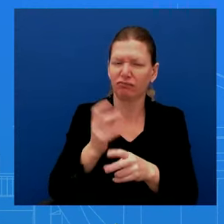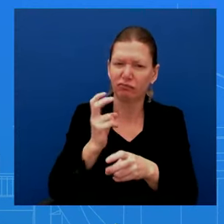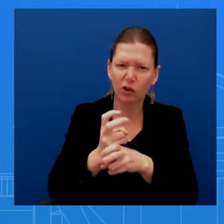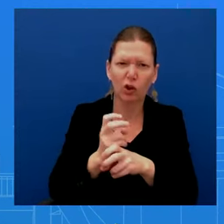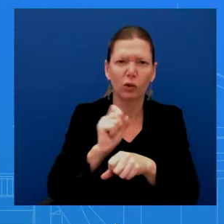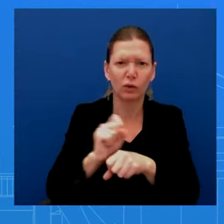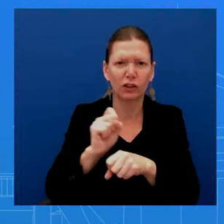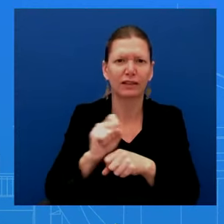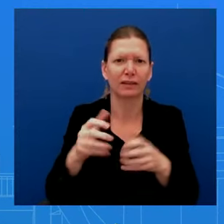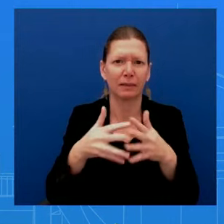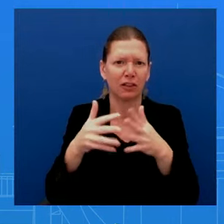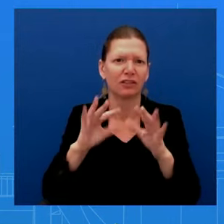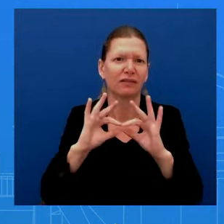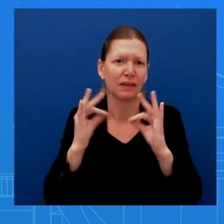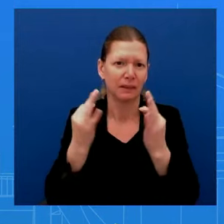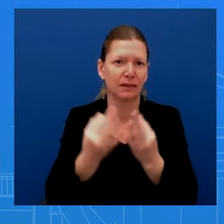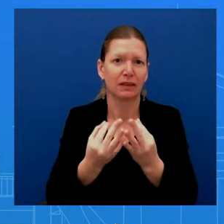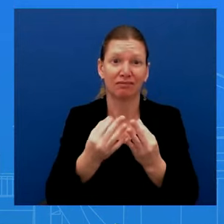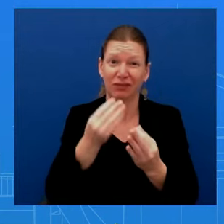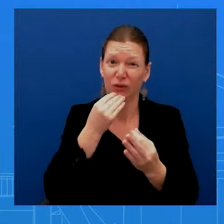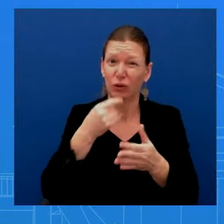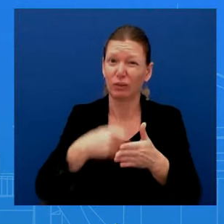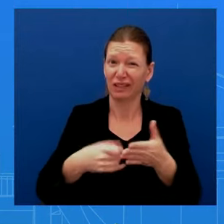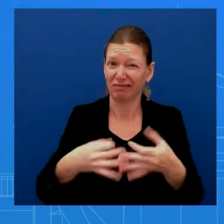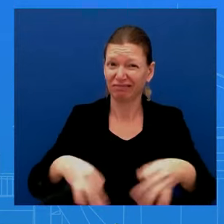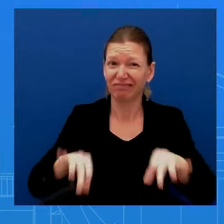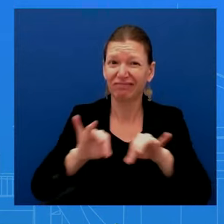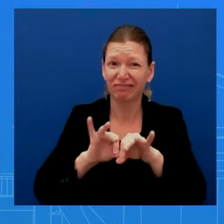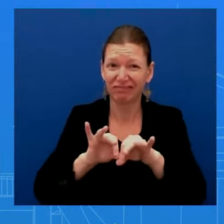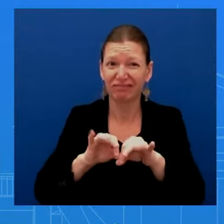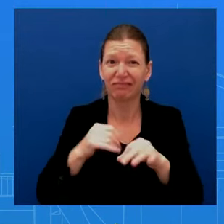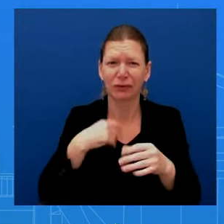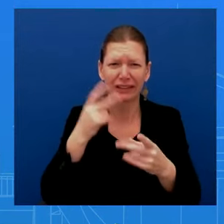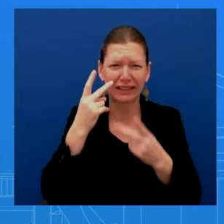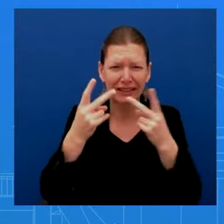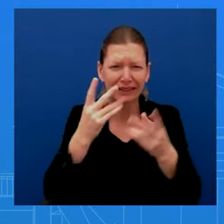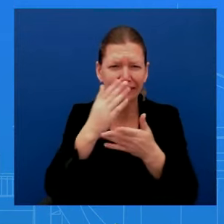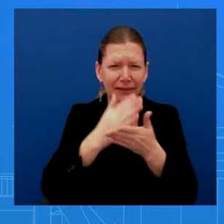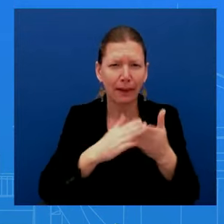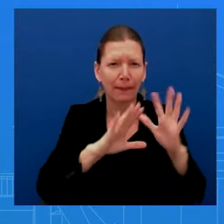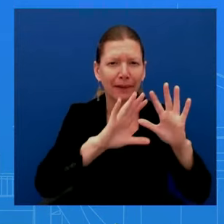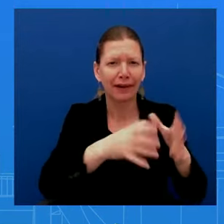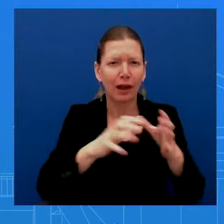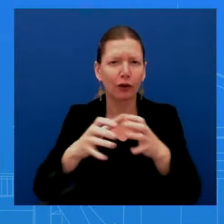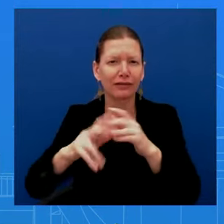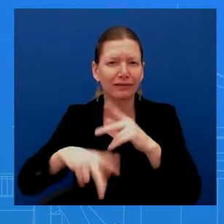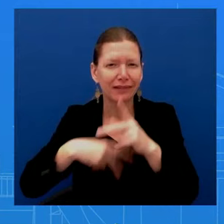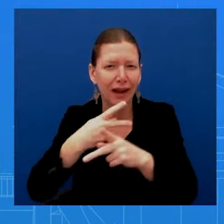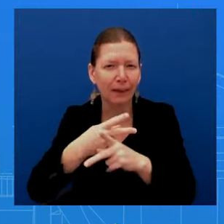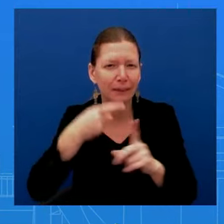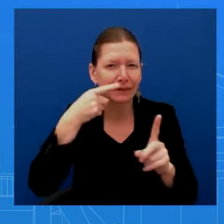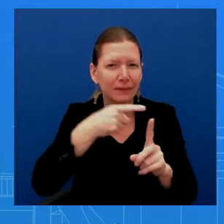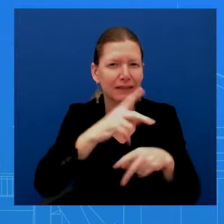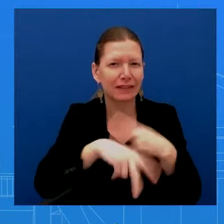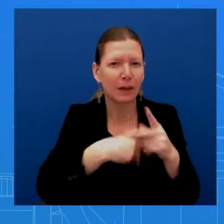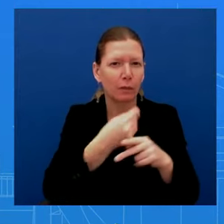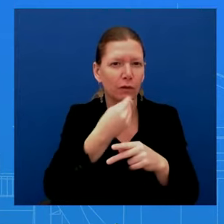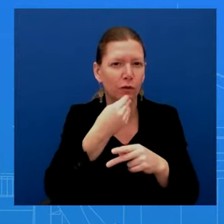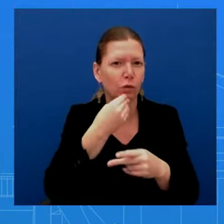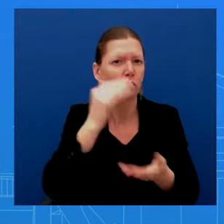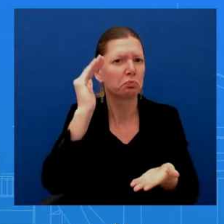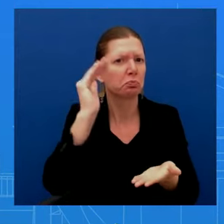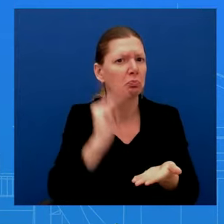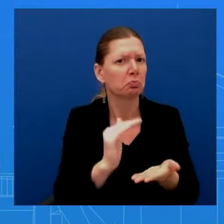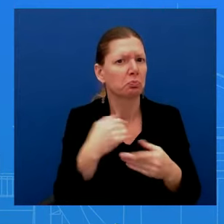several categories of food prices coming down over the last year. So, if you look at dairy, it's come down. If you look at fruit and vegetables.